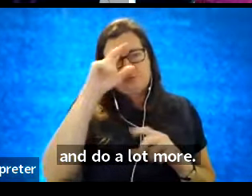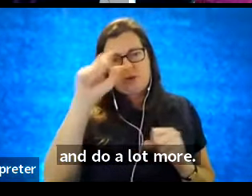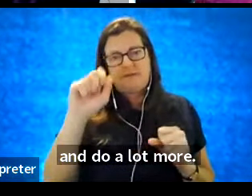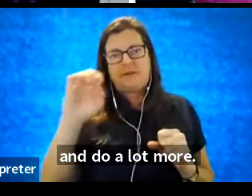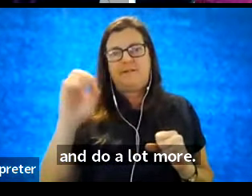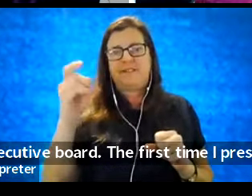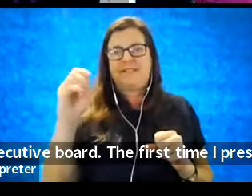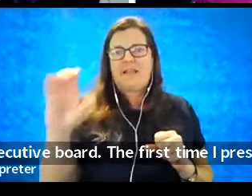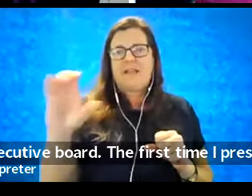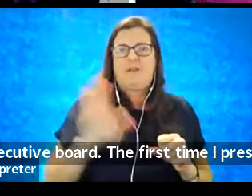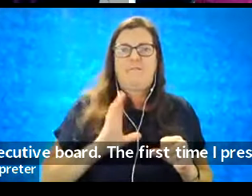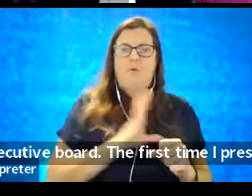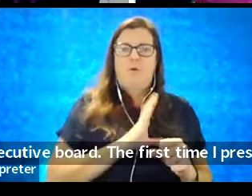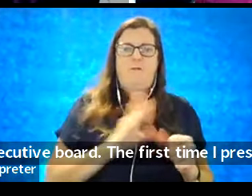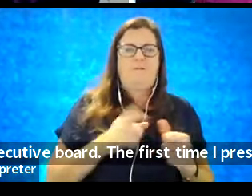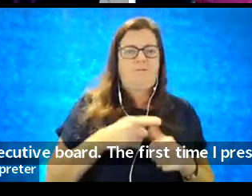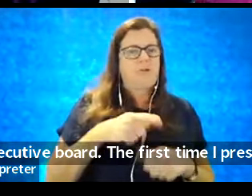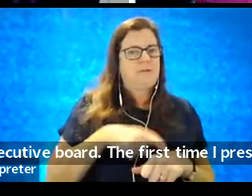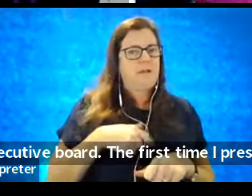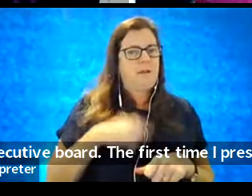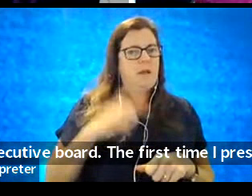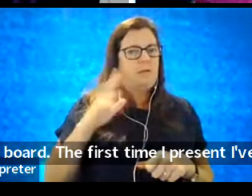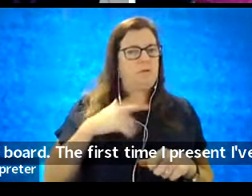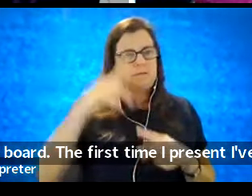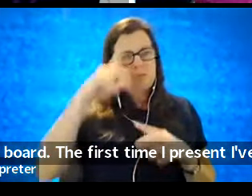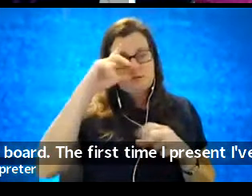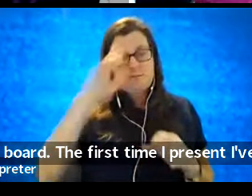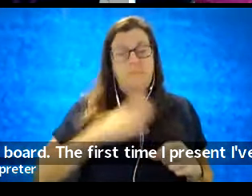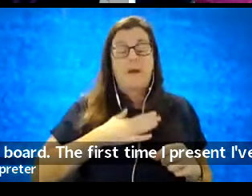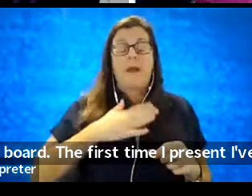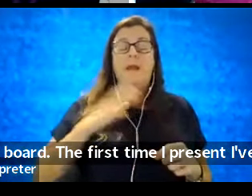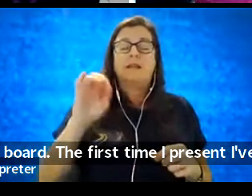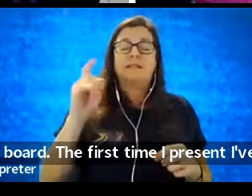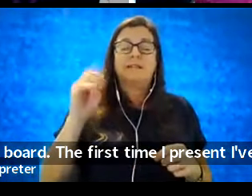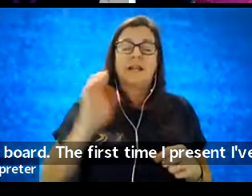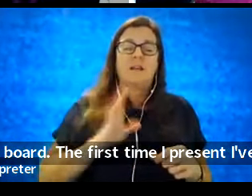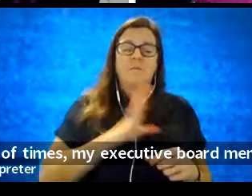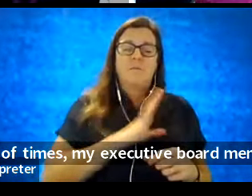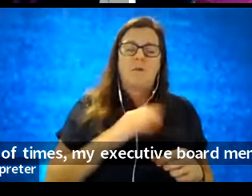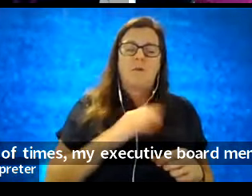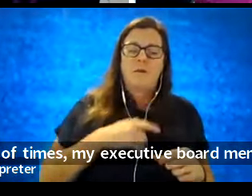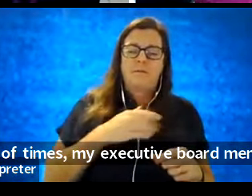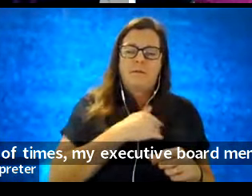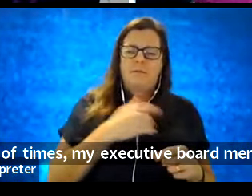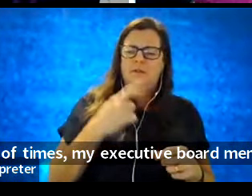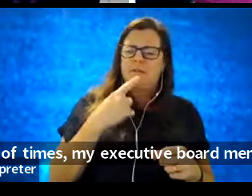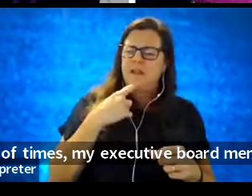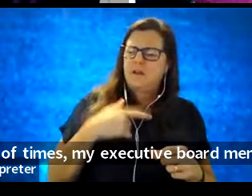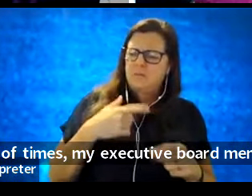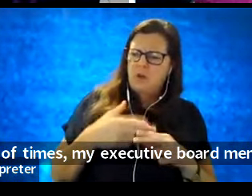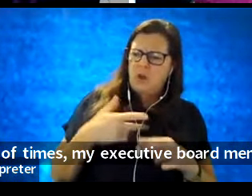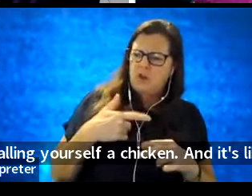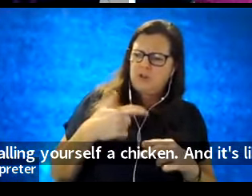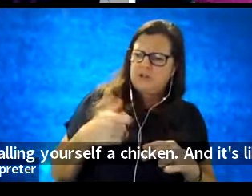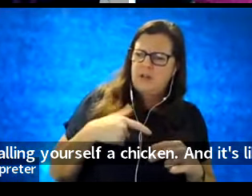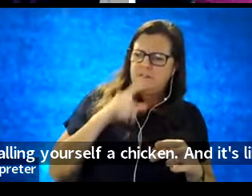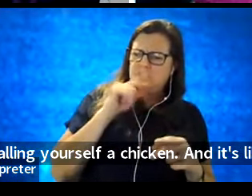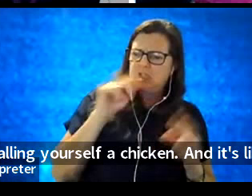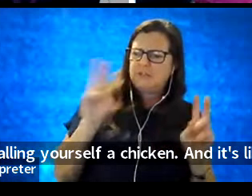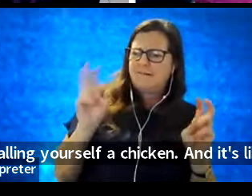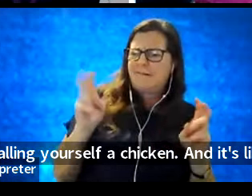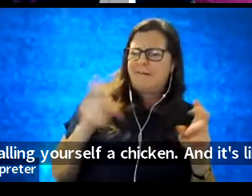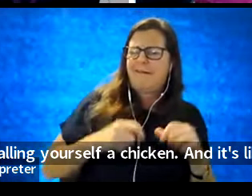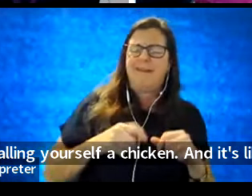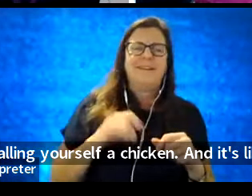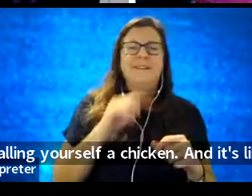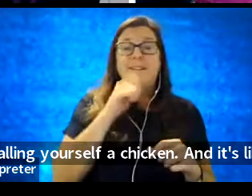was president, I've done this a couple of times, my executive board member says, you're calling yourself a chicken? And I was like, okay, it's not a bad thing.